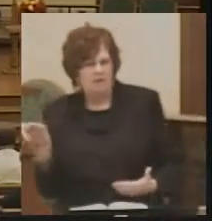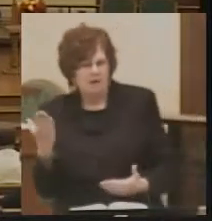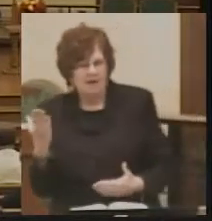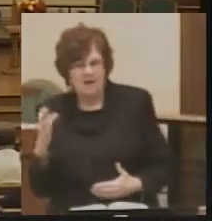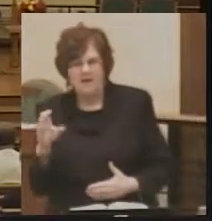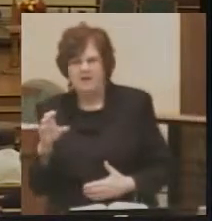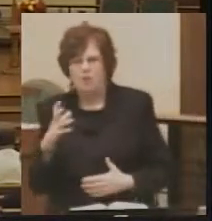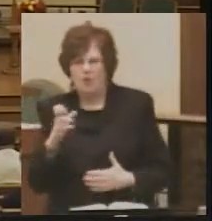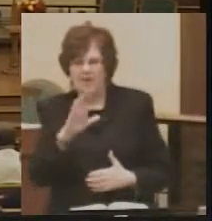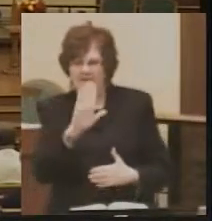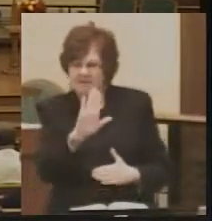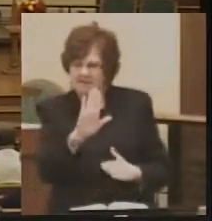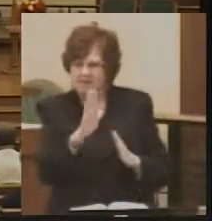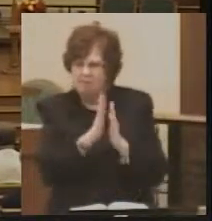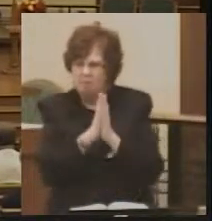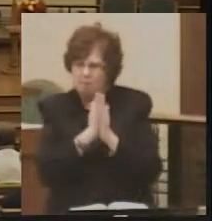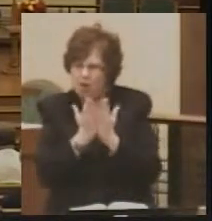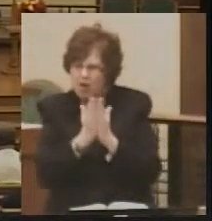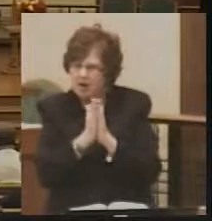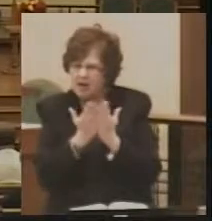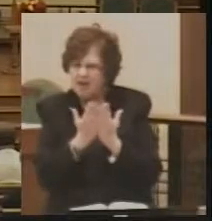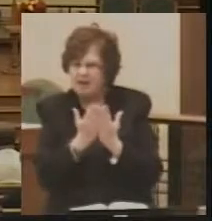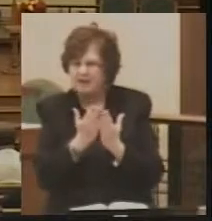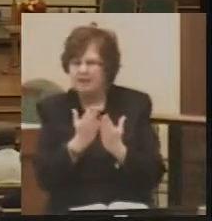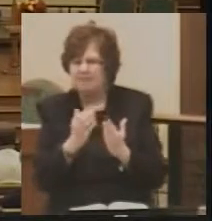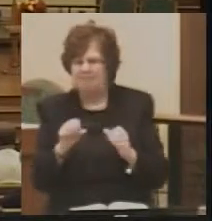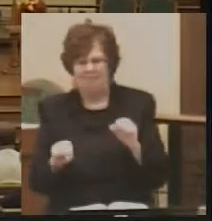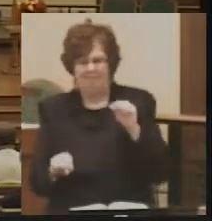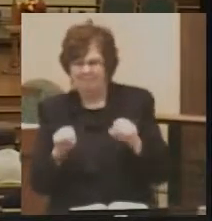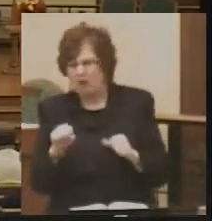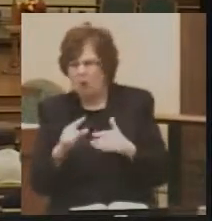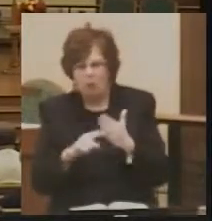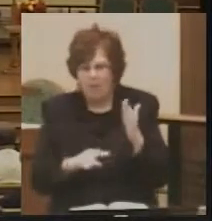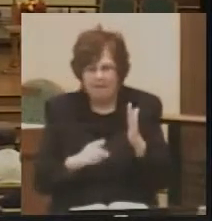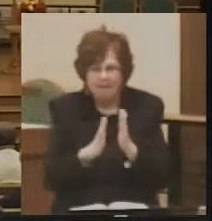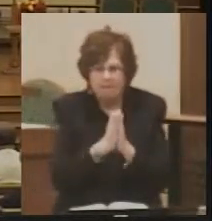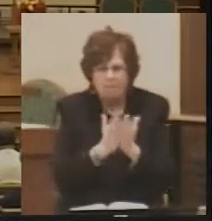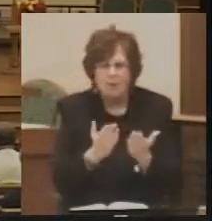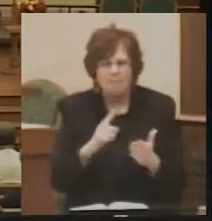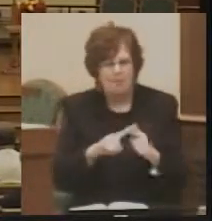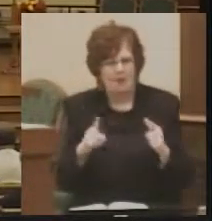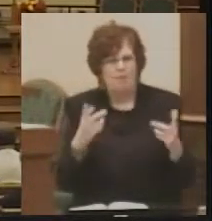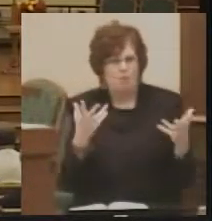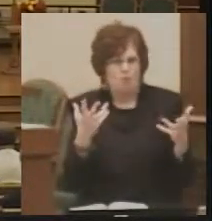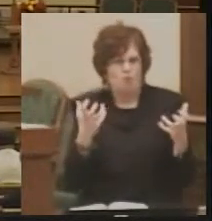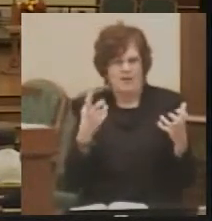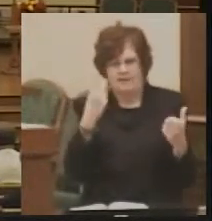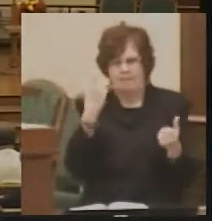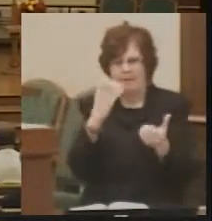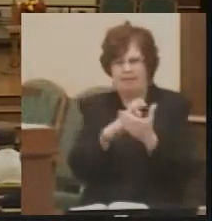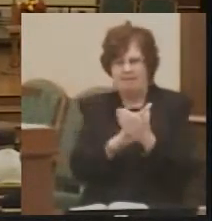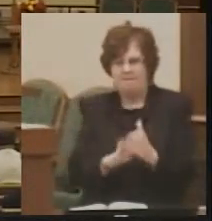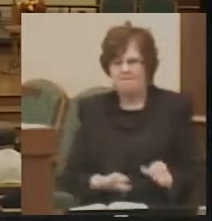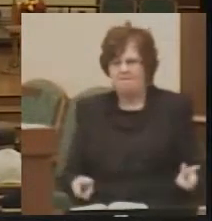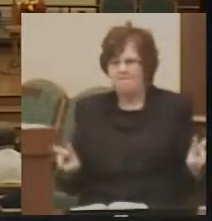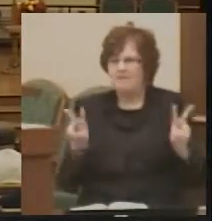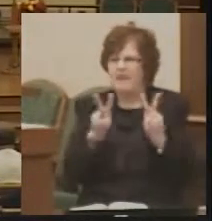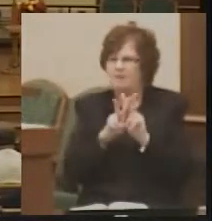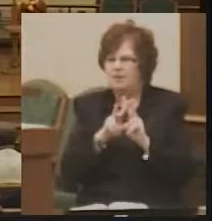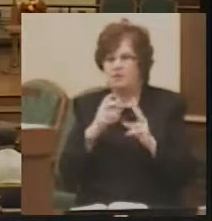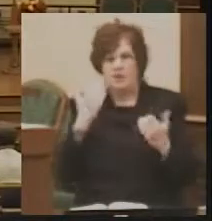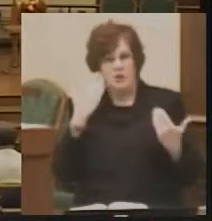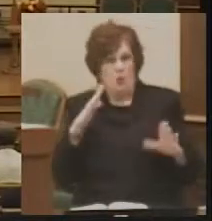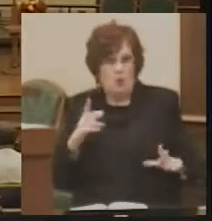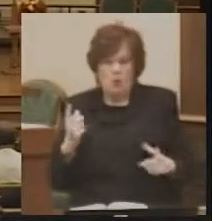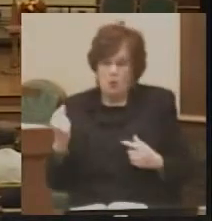book. He's not exactly sure what it is, but he wants it because he believes it's valuable. We don't know